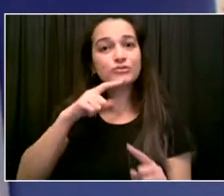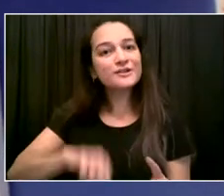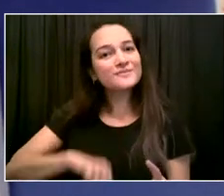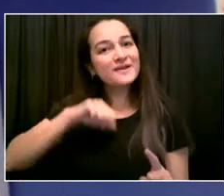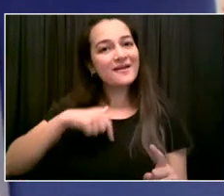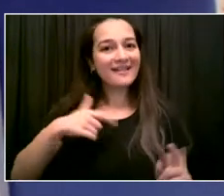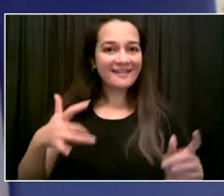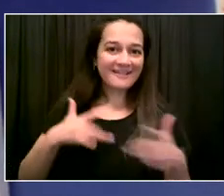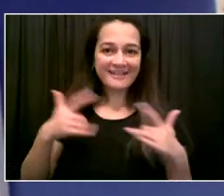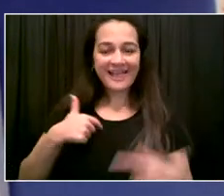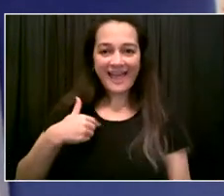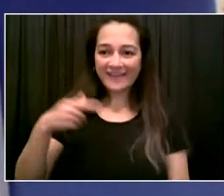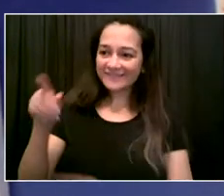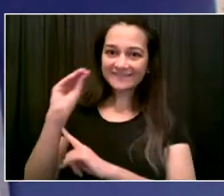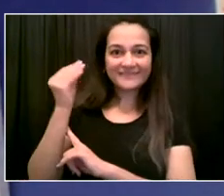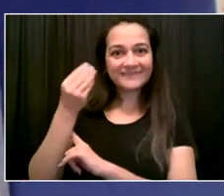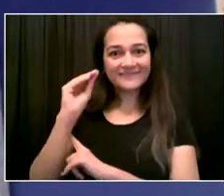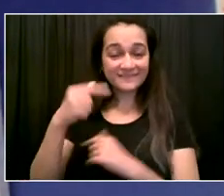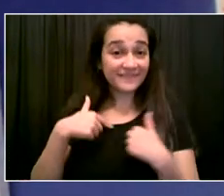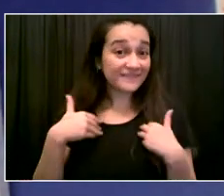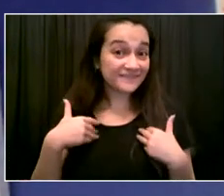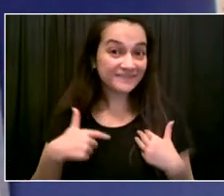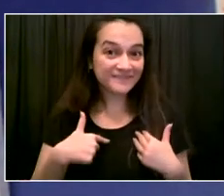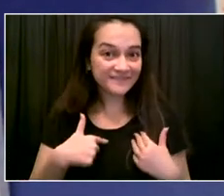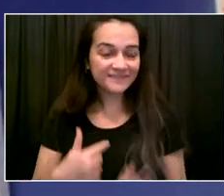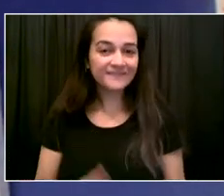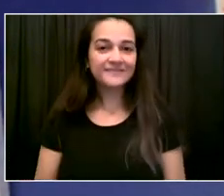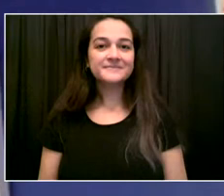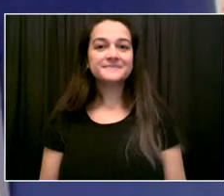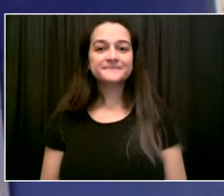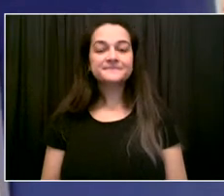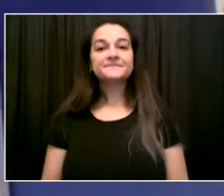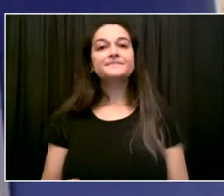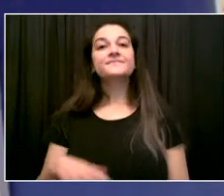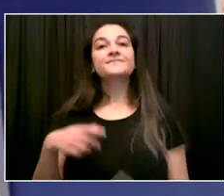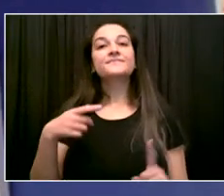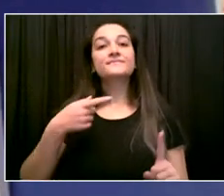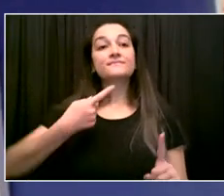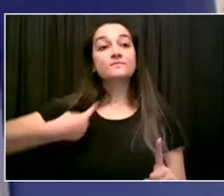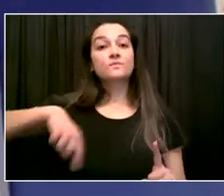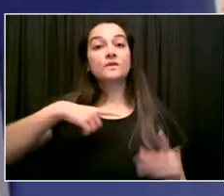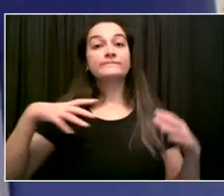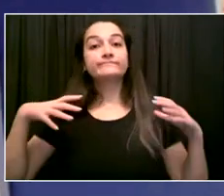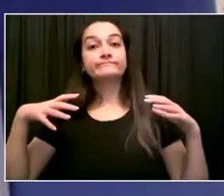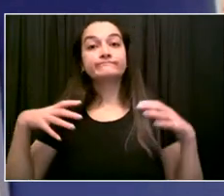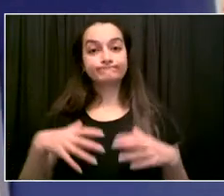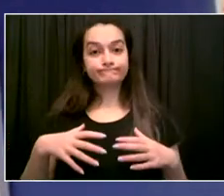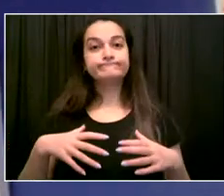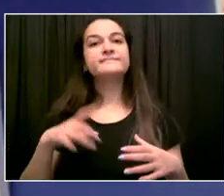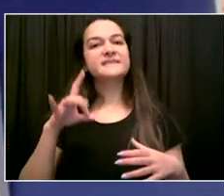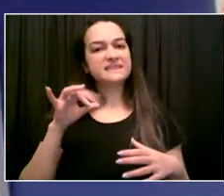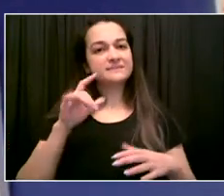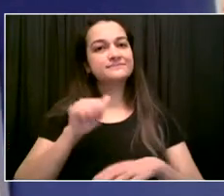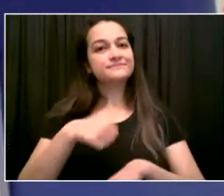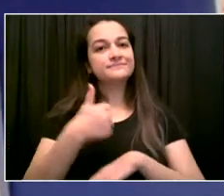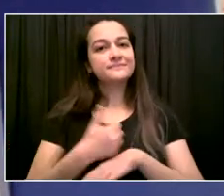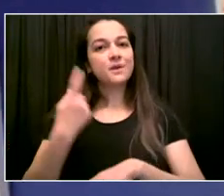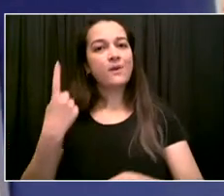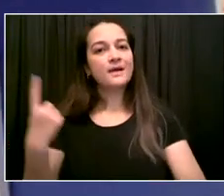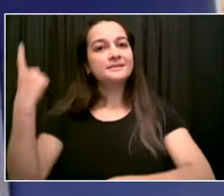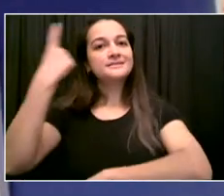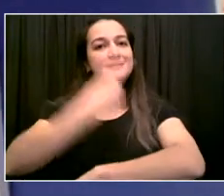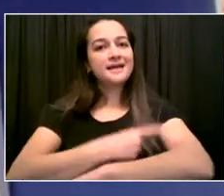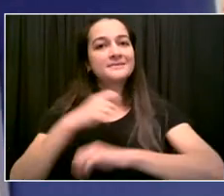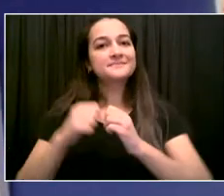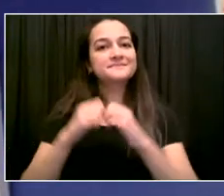office hosted one of the mobile pop-ups for IDNYC. And we got close to 500 of our neighbors a piece